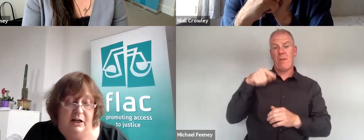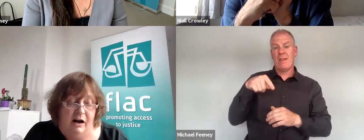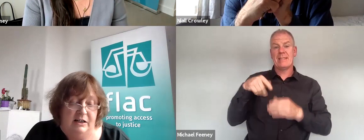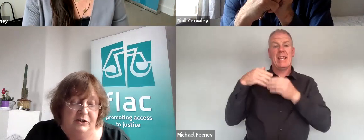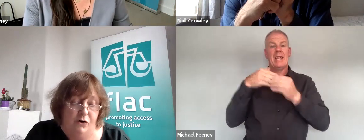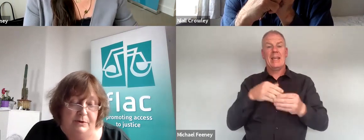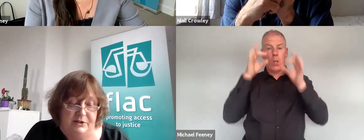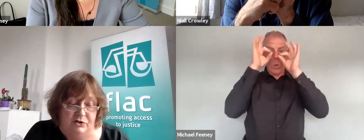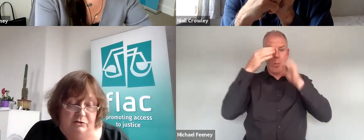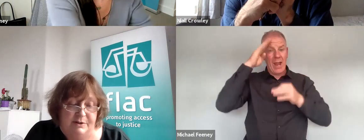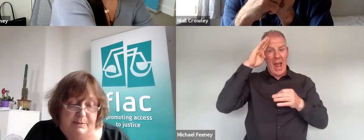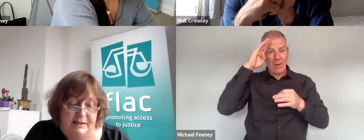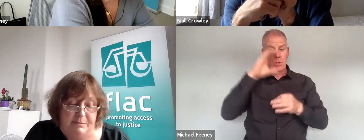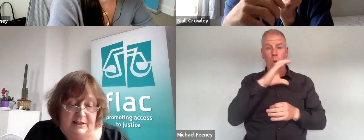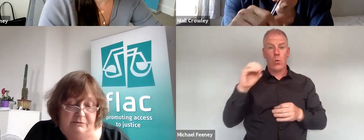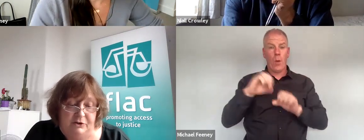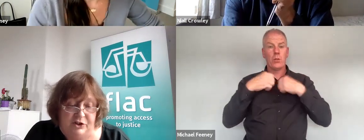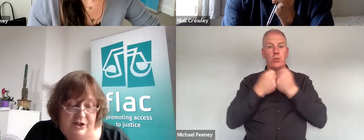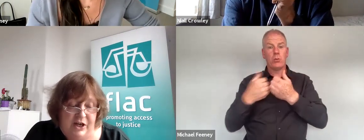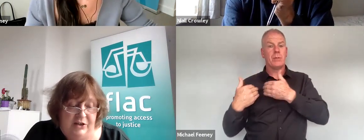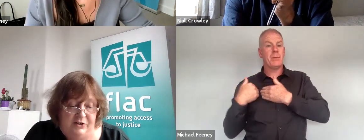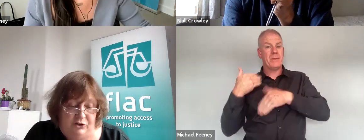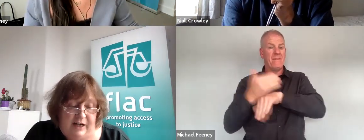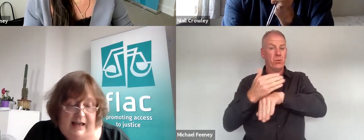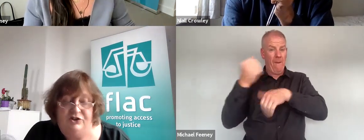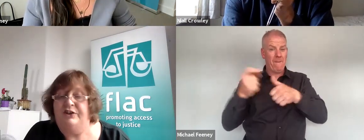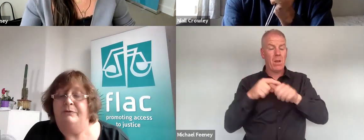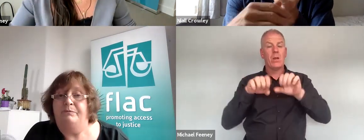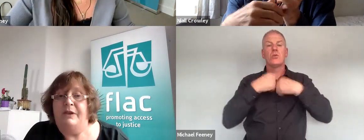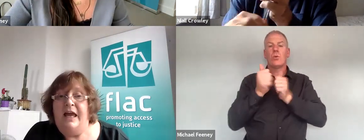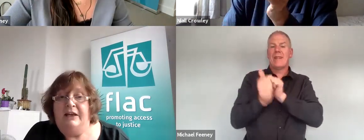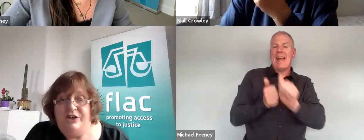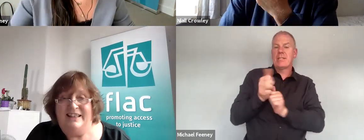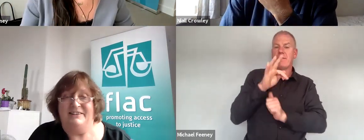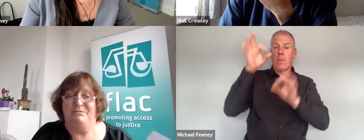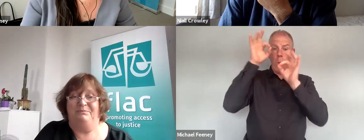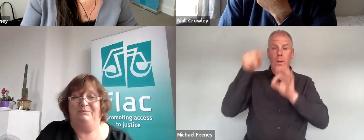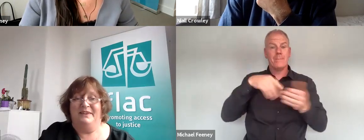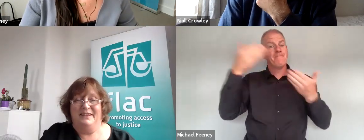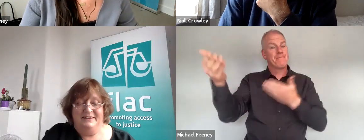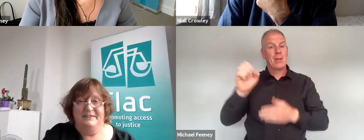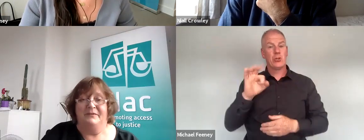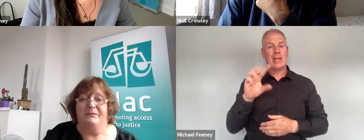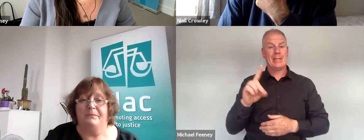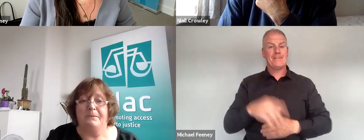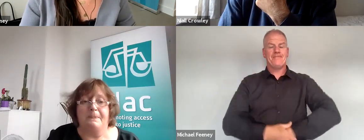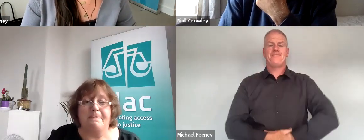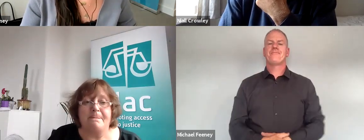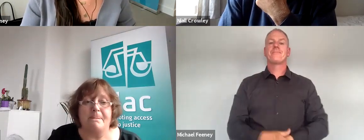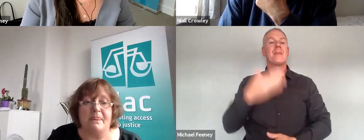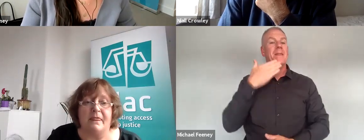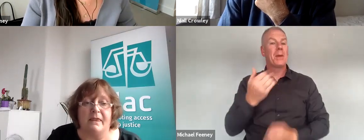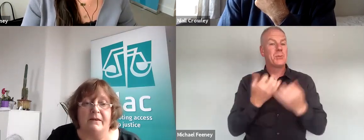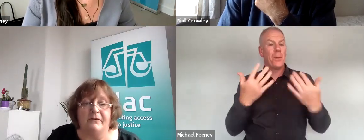led Google Ireland's corporate social responsibility function Social Action. Sinead. Thanks so